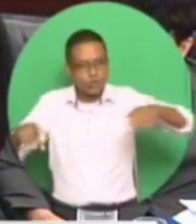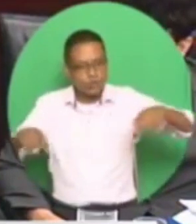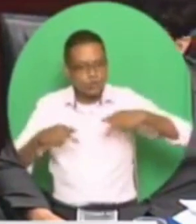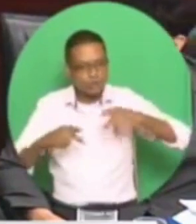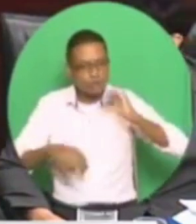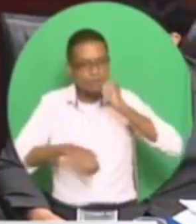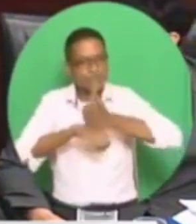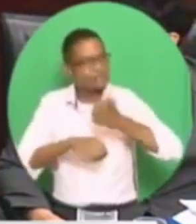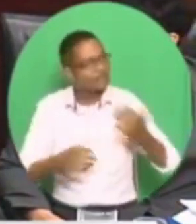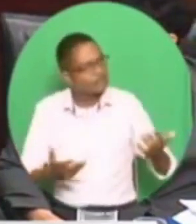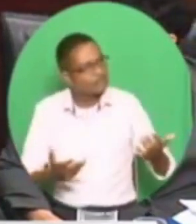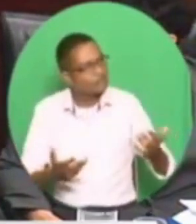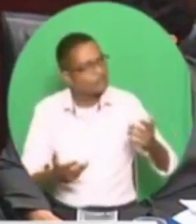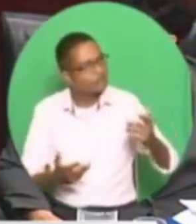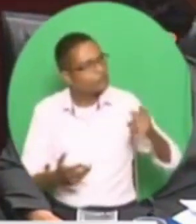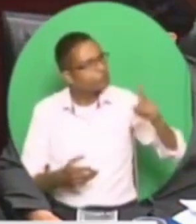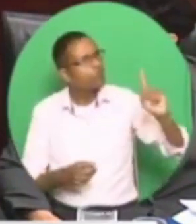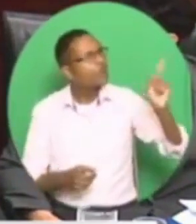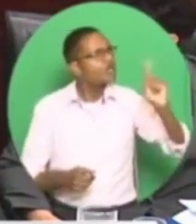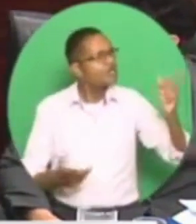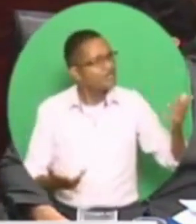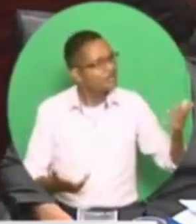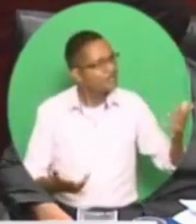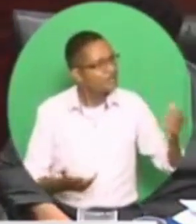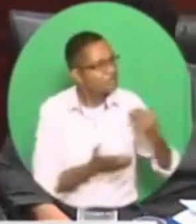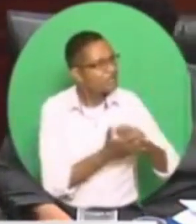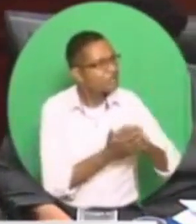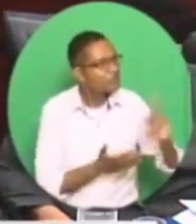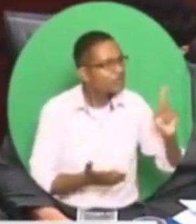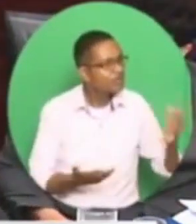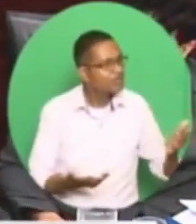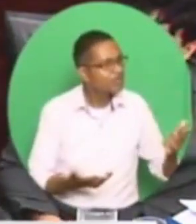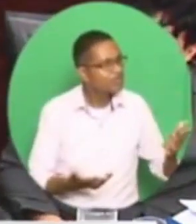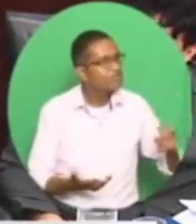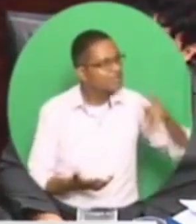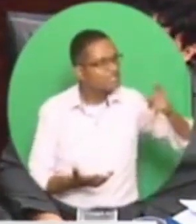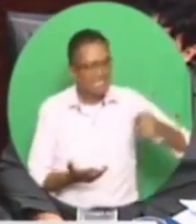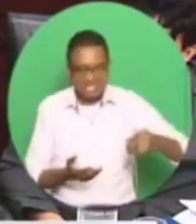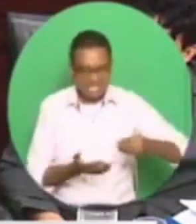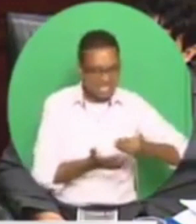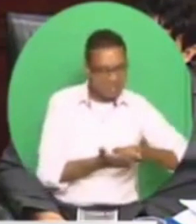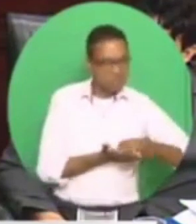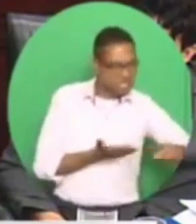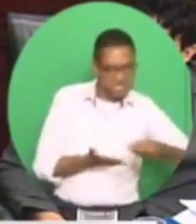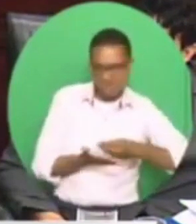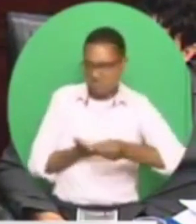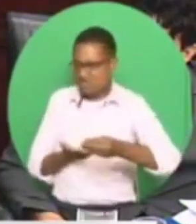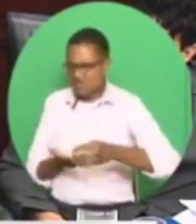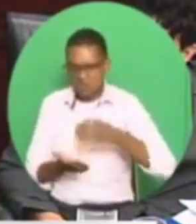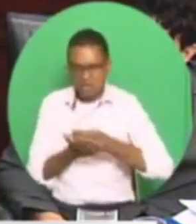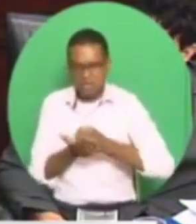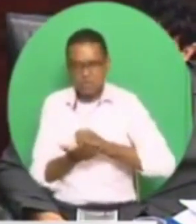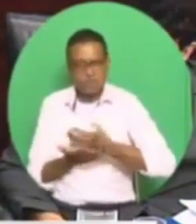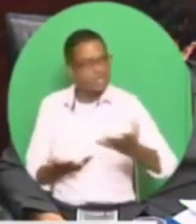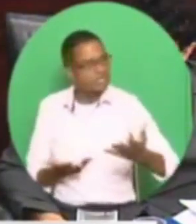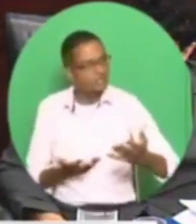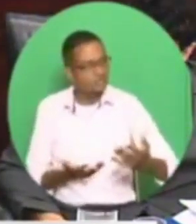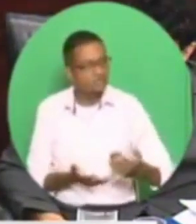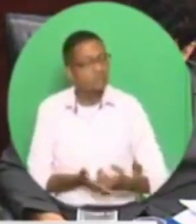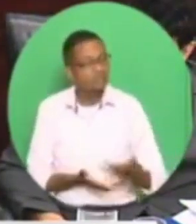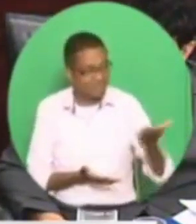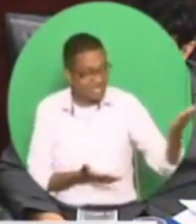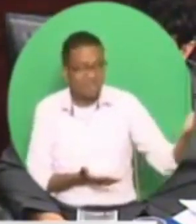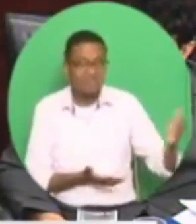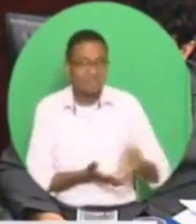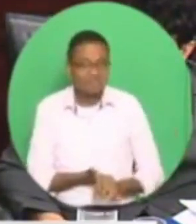You got that from Susu? This is their spending and their waste since they came into office. $3.5 million on